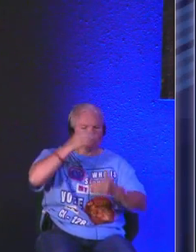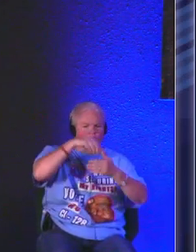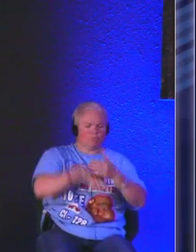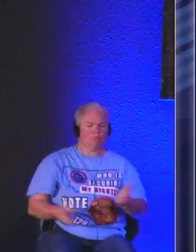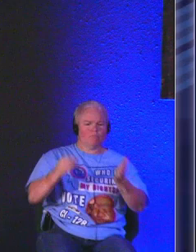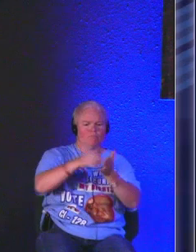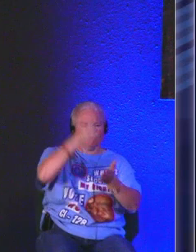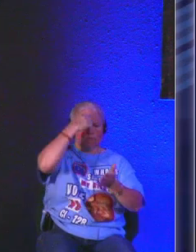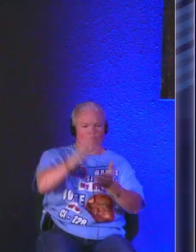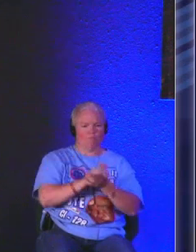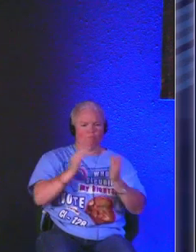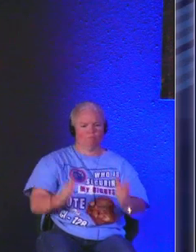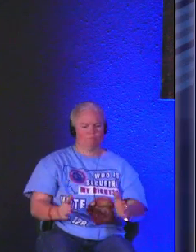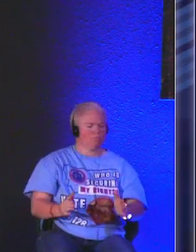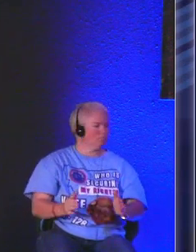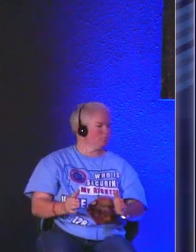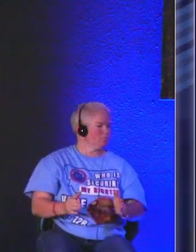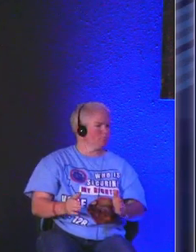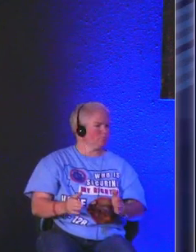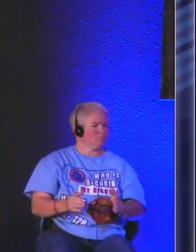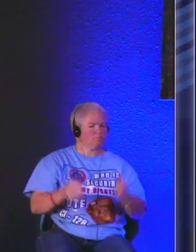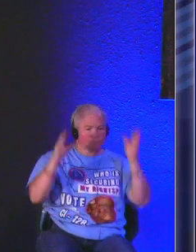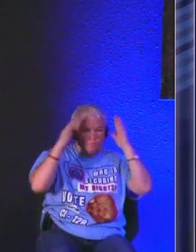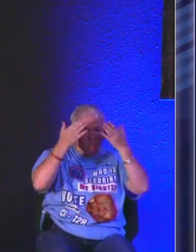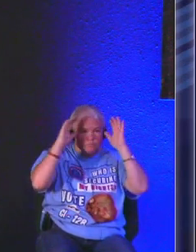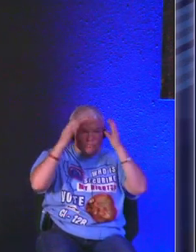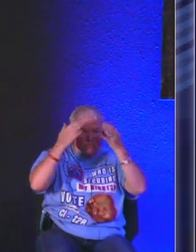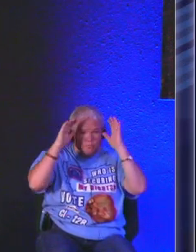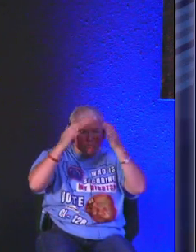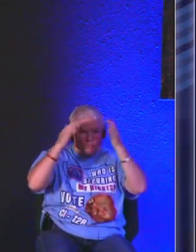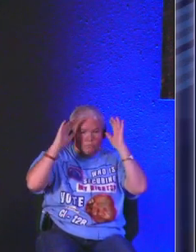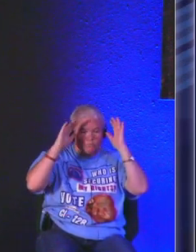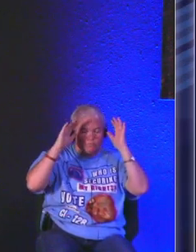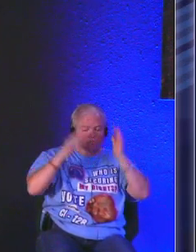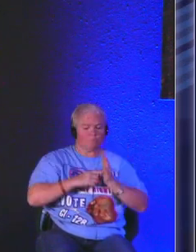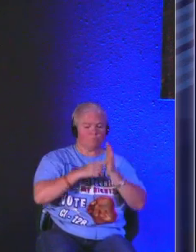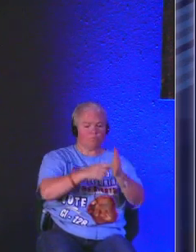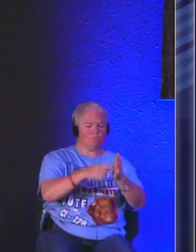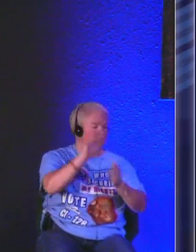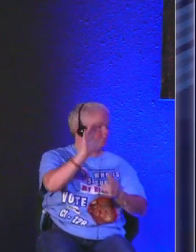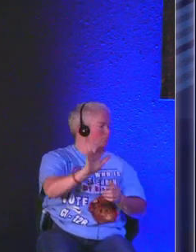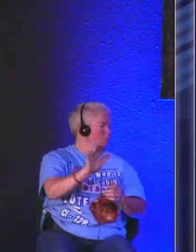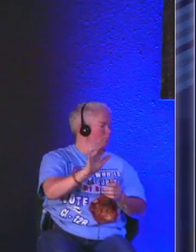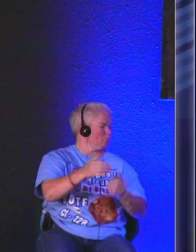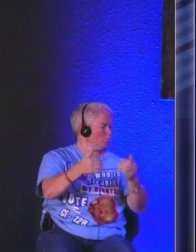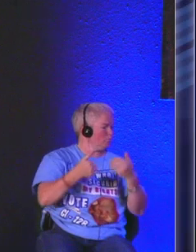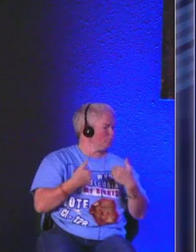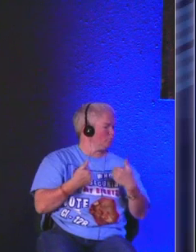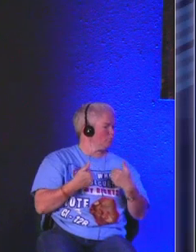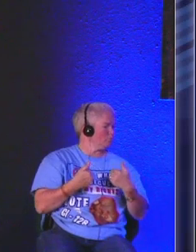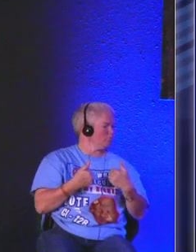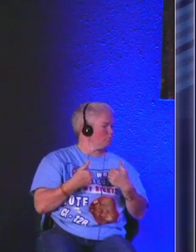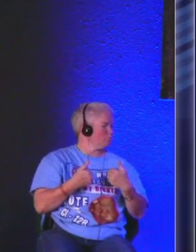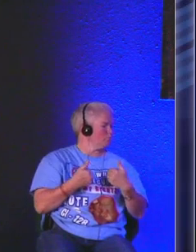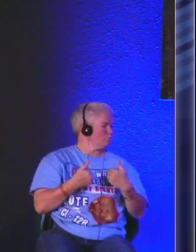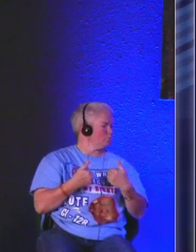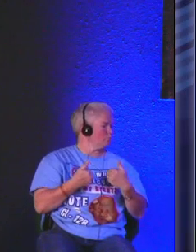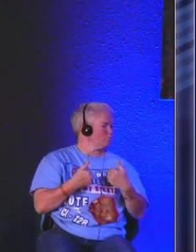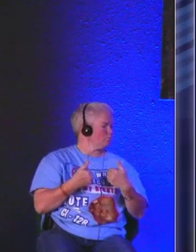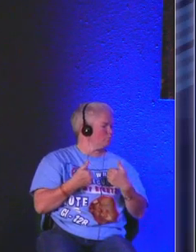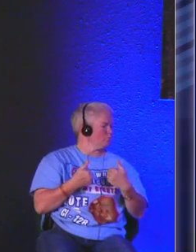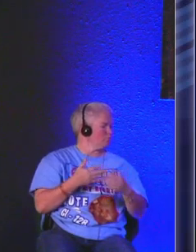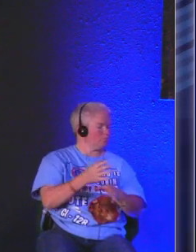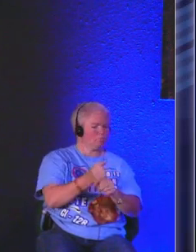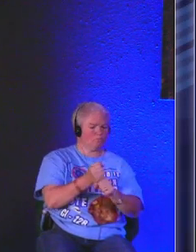thing I want you guys to pay close attention because it will reveal to you something that you can have and